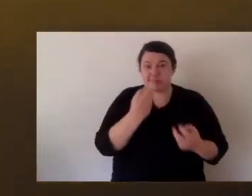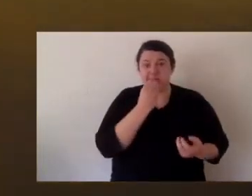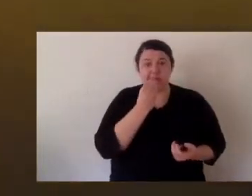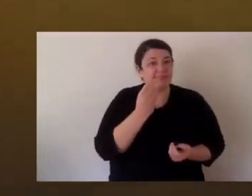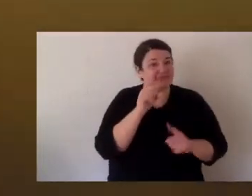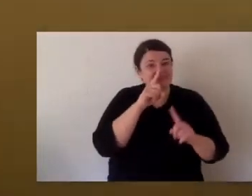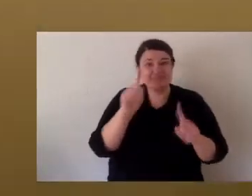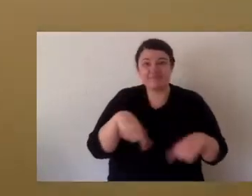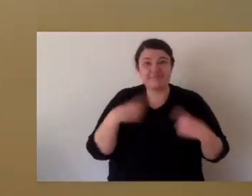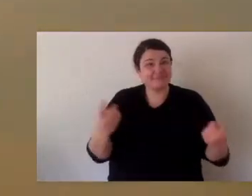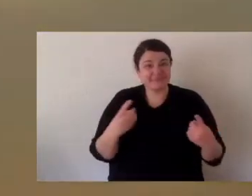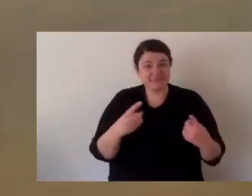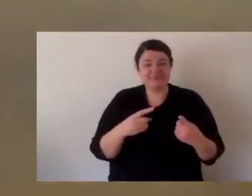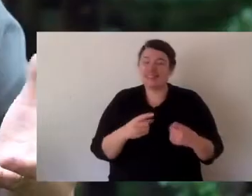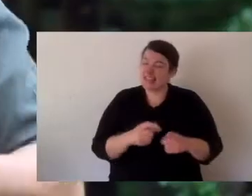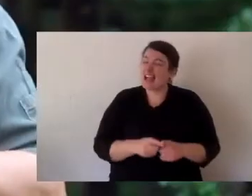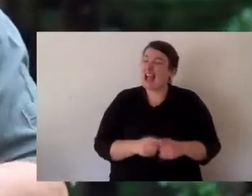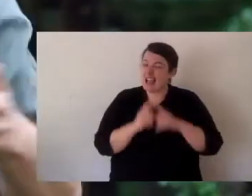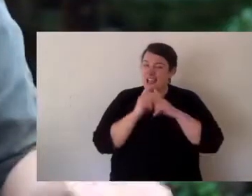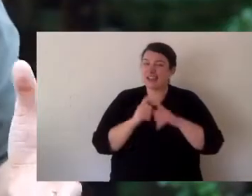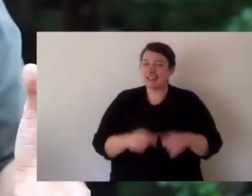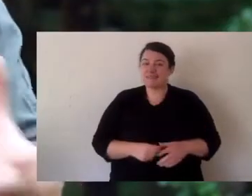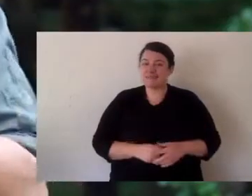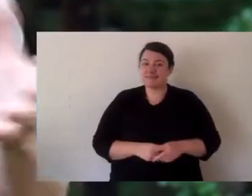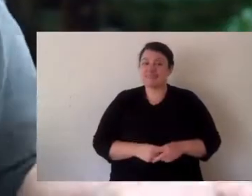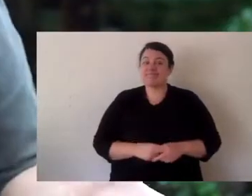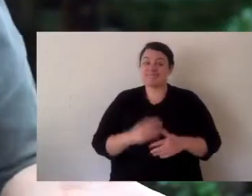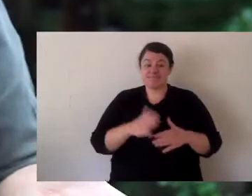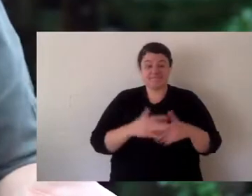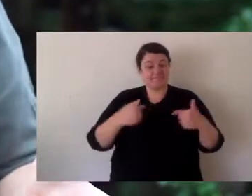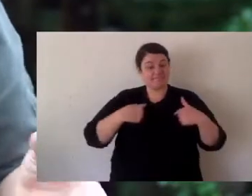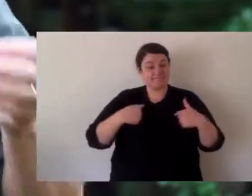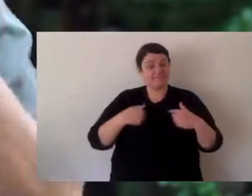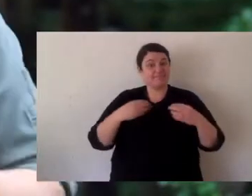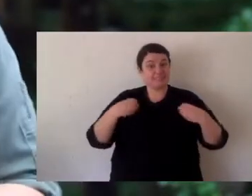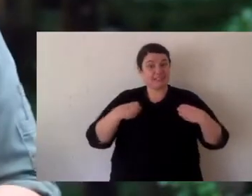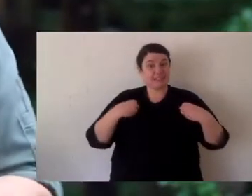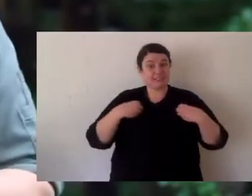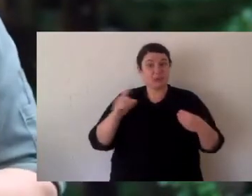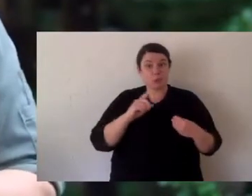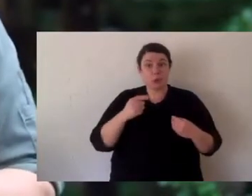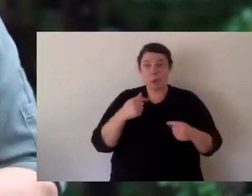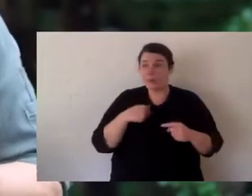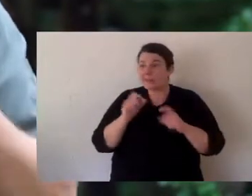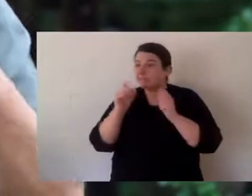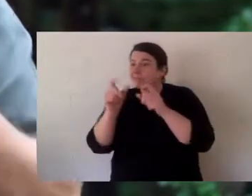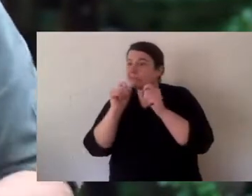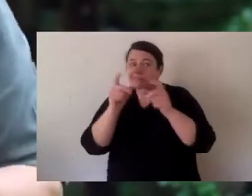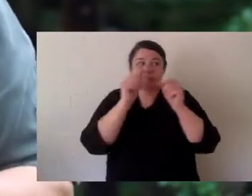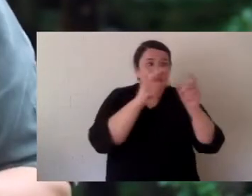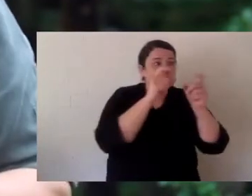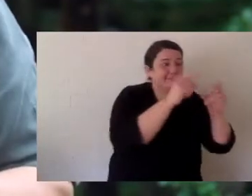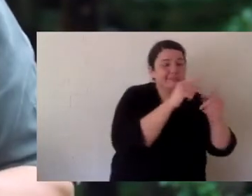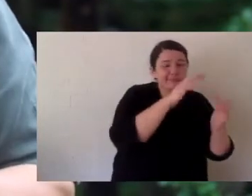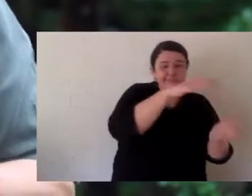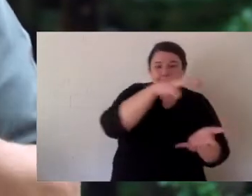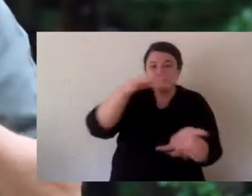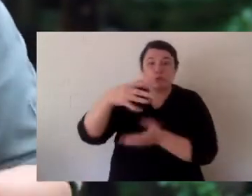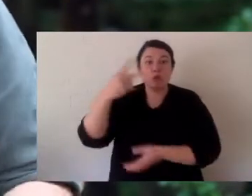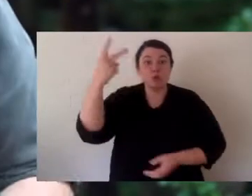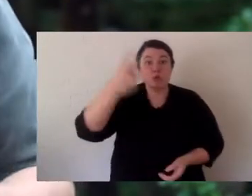turtles can't see, they can't breathe, they can't hunt, they can't find their food and it's a really big problem. So Aussiac,